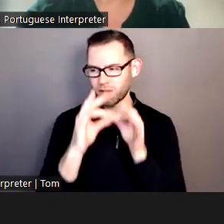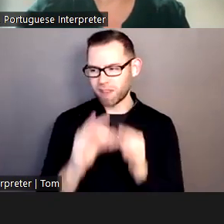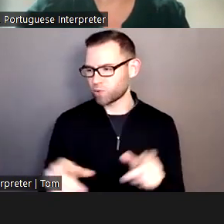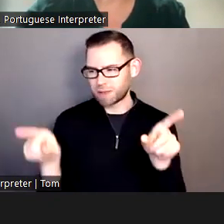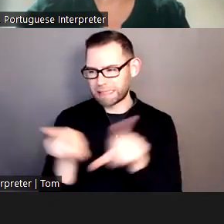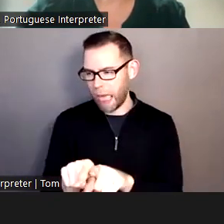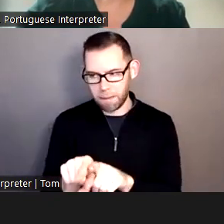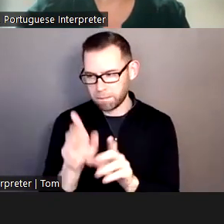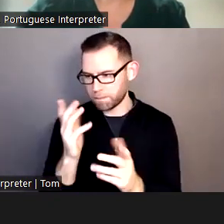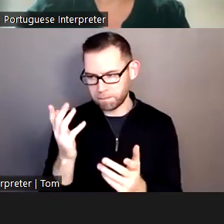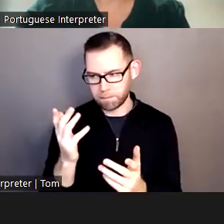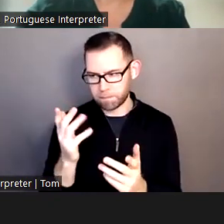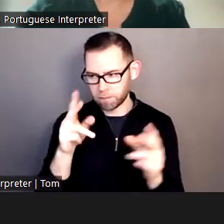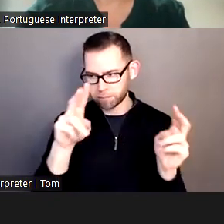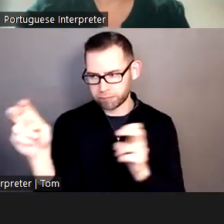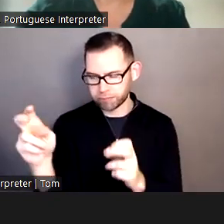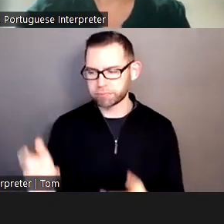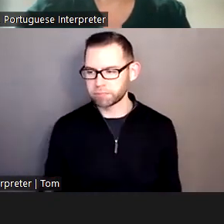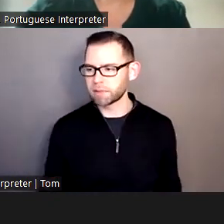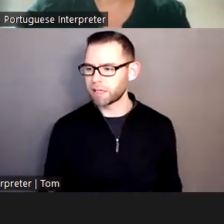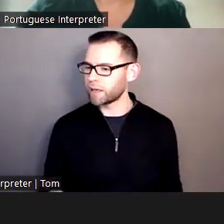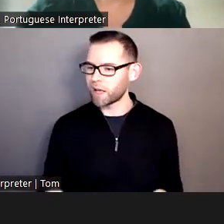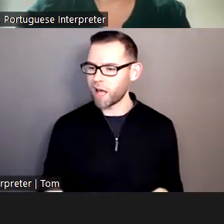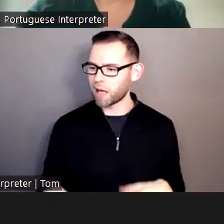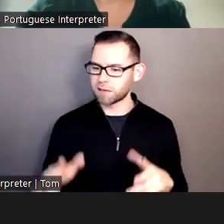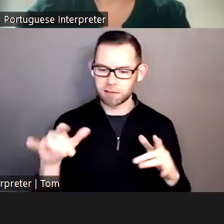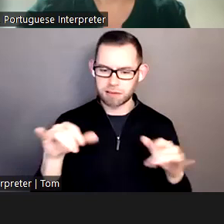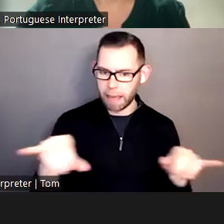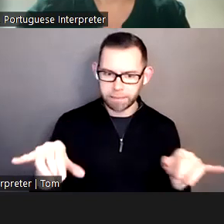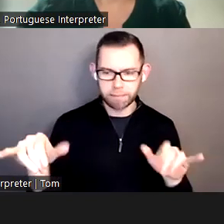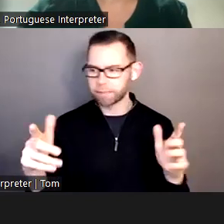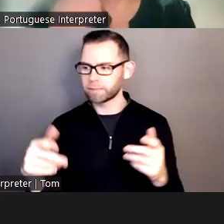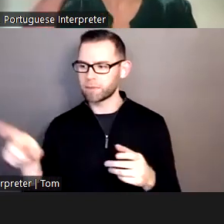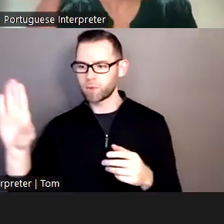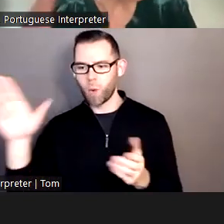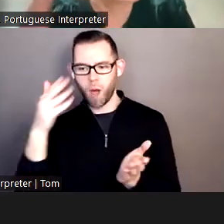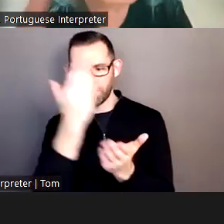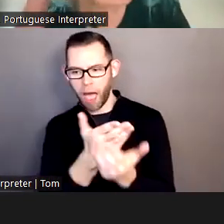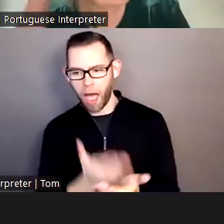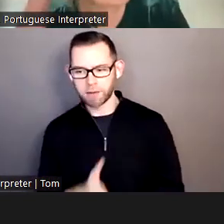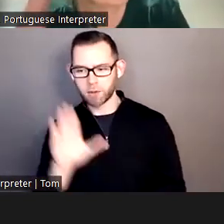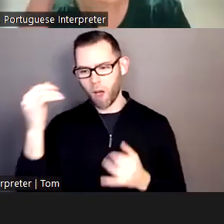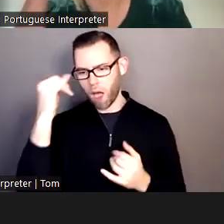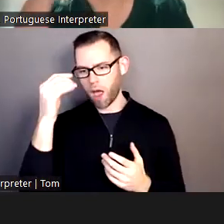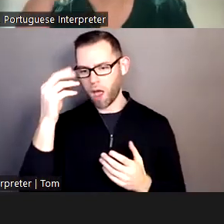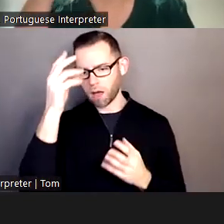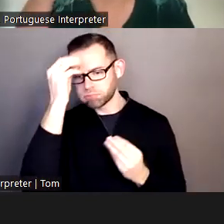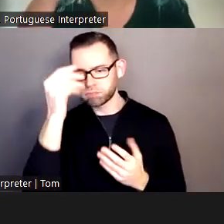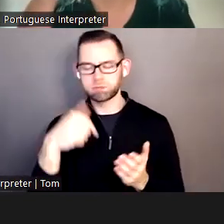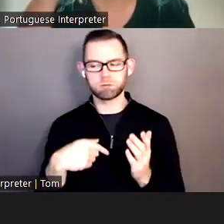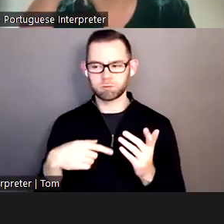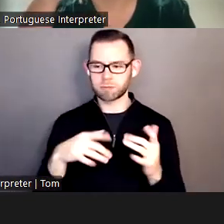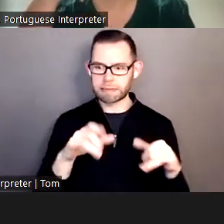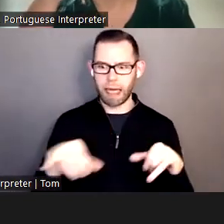facts that you're all submitting here. So I I very much like to be in